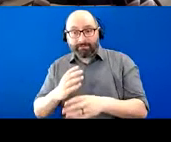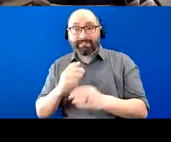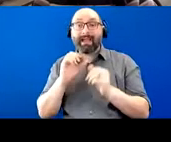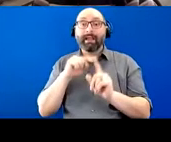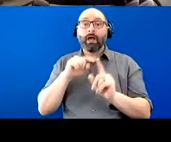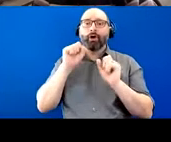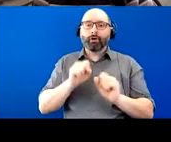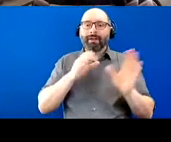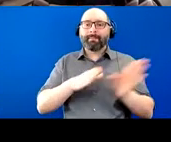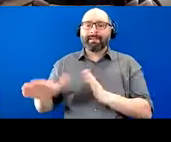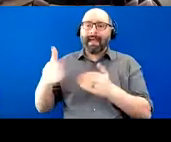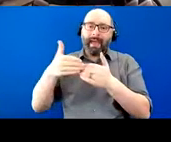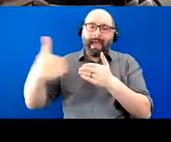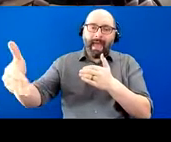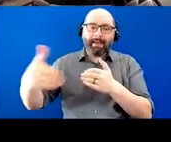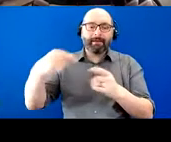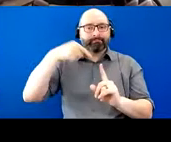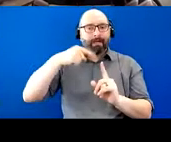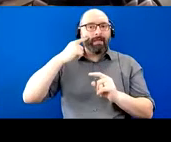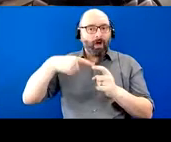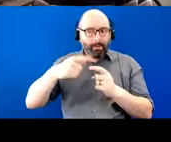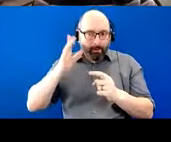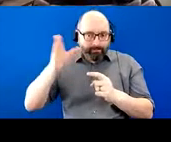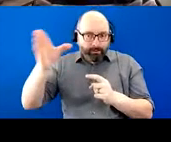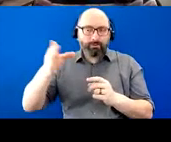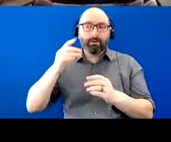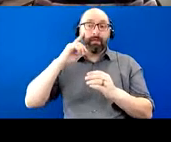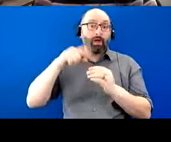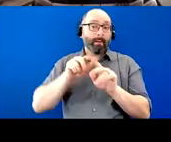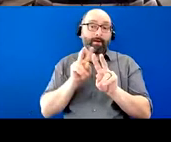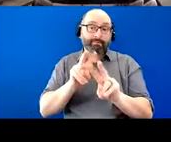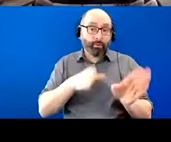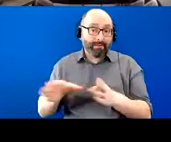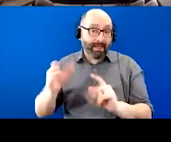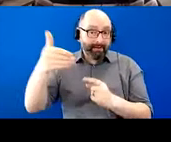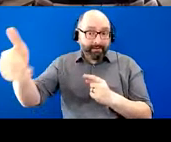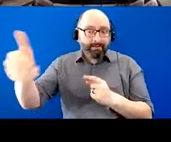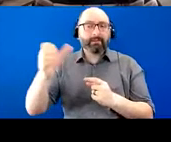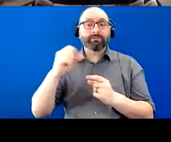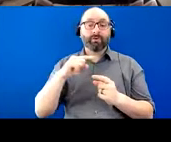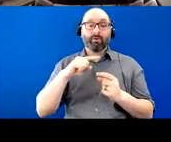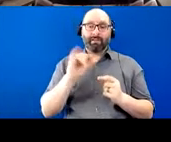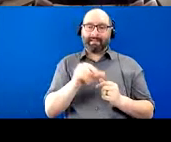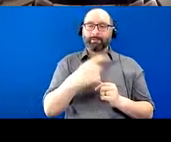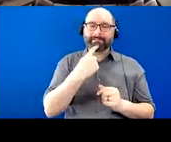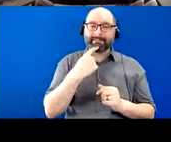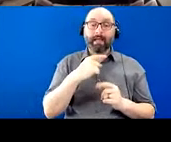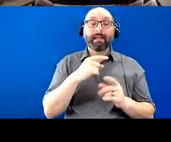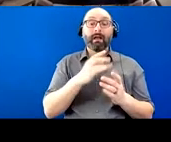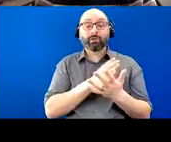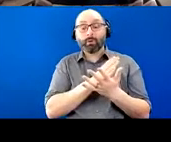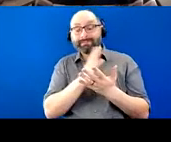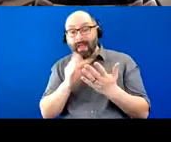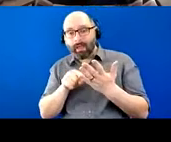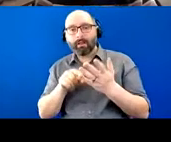she really thought about, um, the future and she really thought about the, the funeral planning so that she was able to kind of, like you said, kind of focus more on